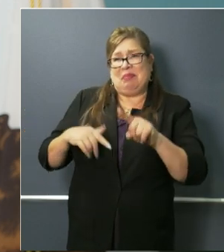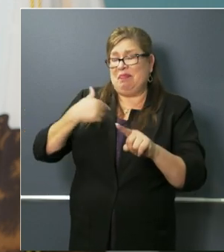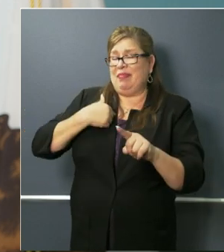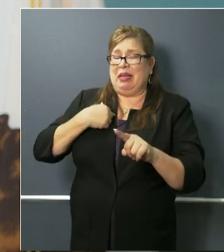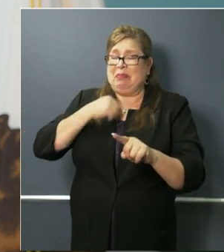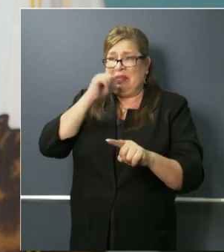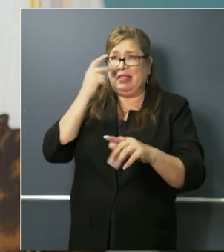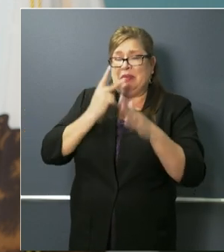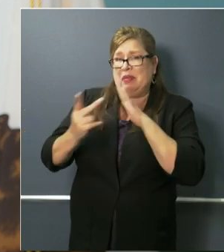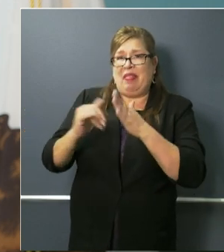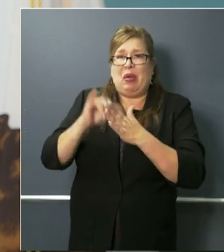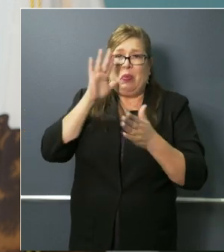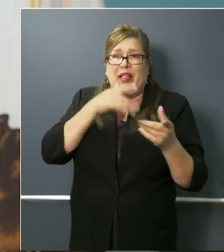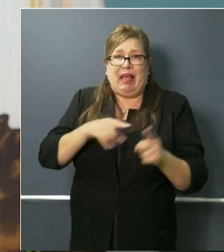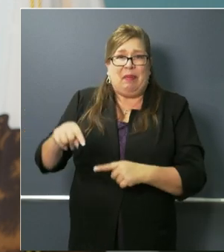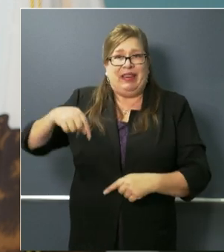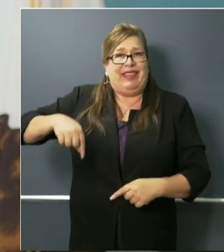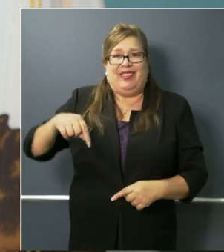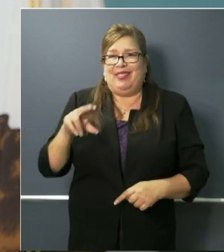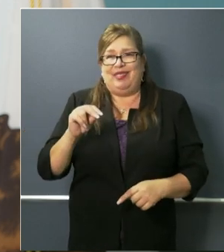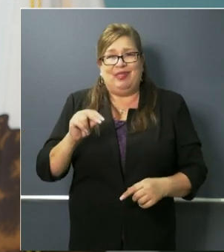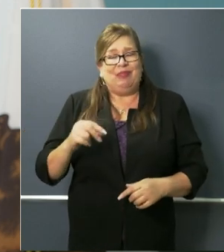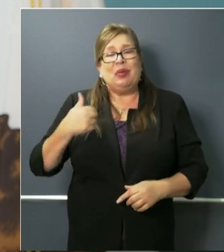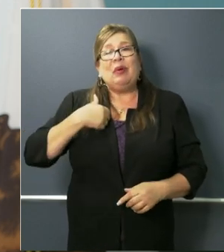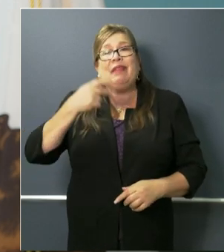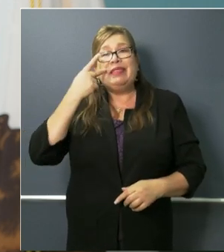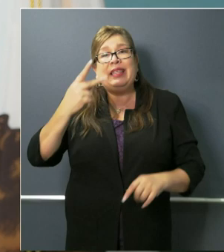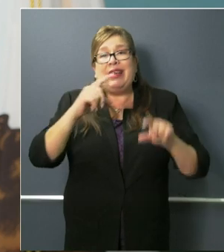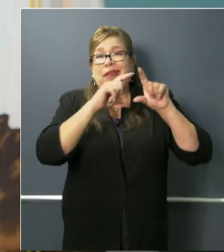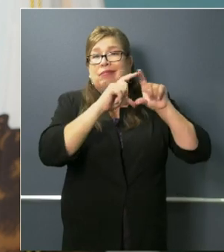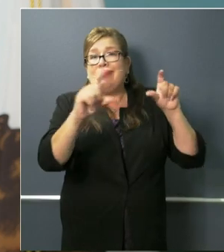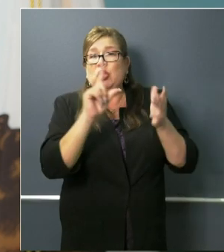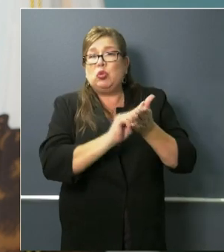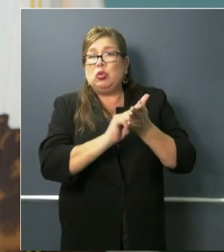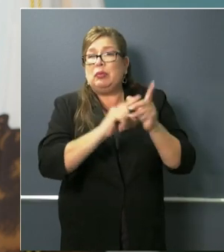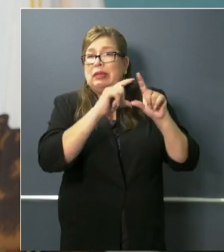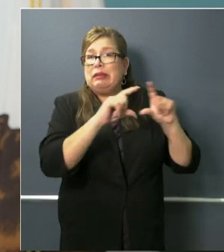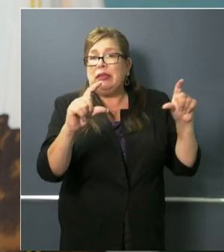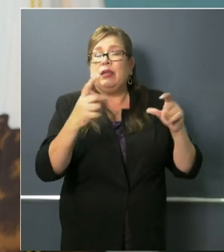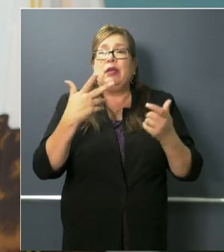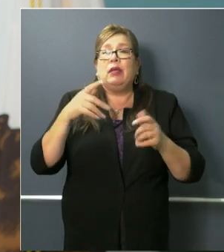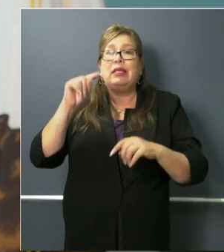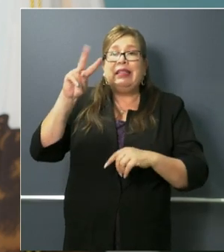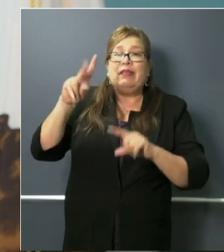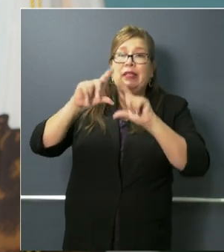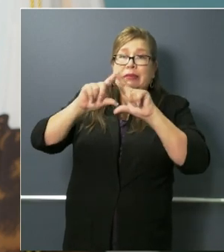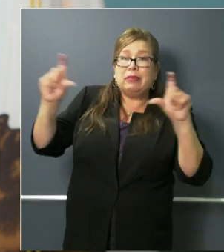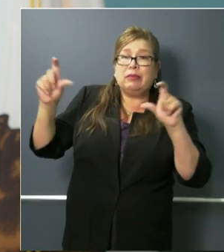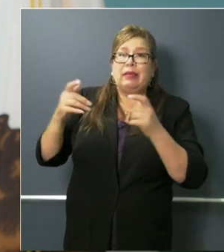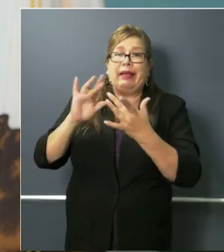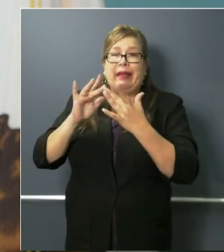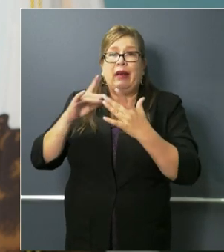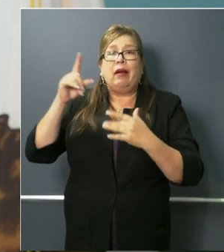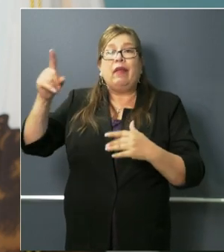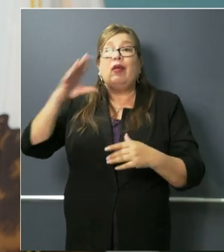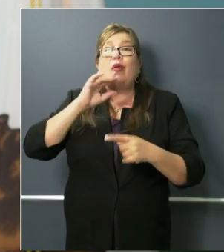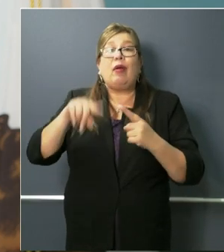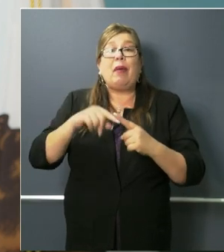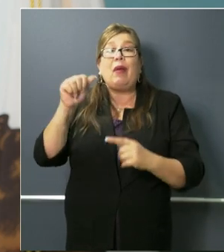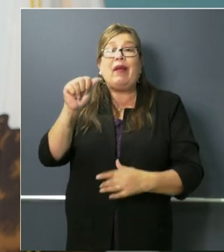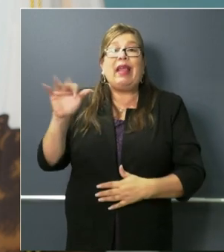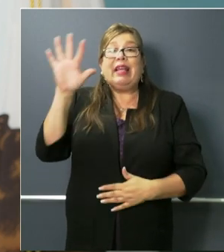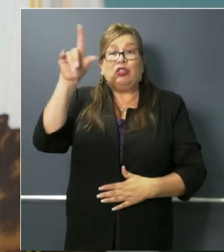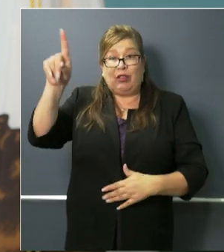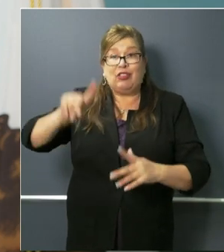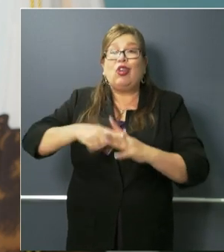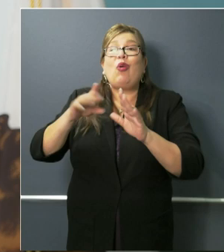state let me tell you why ron i we all seen the headlines over the last couple days in asia uh where they were opening up certain businesses now